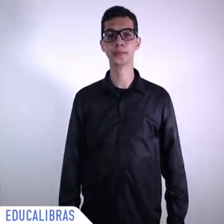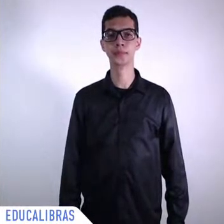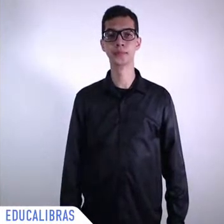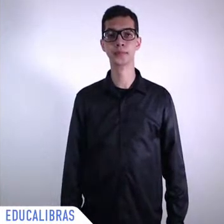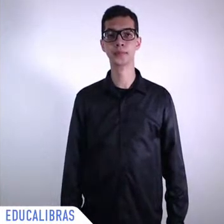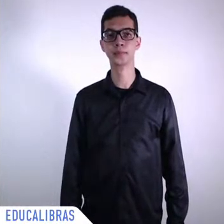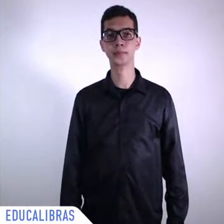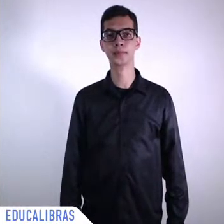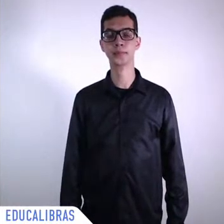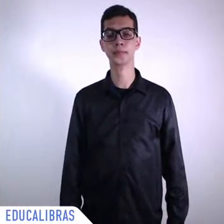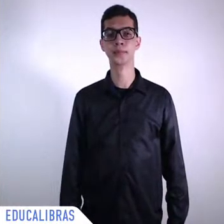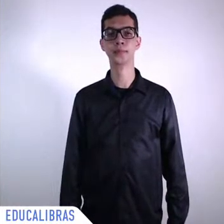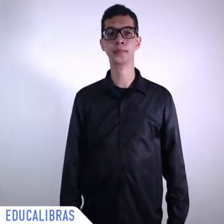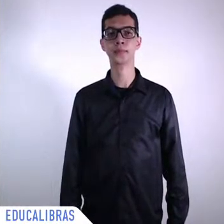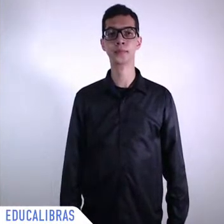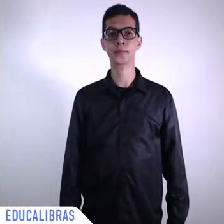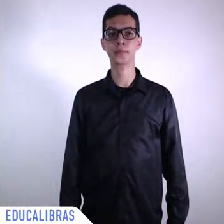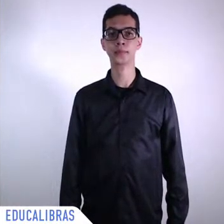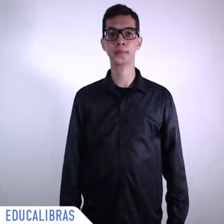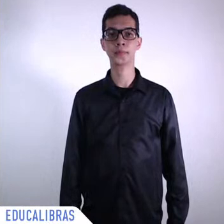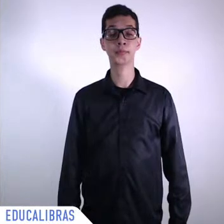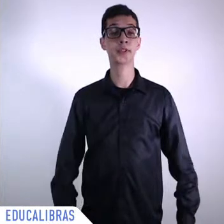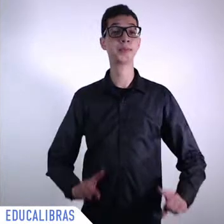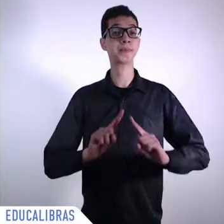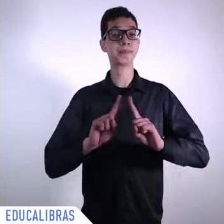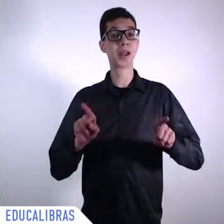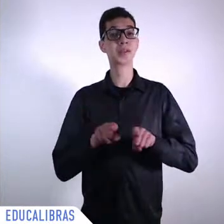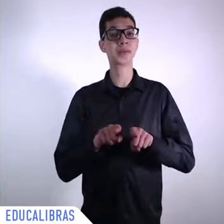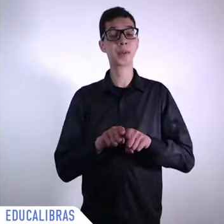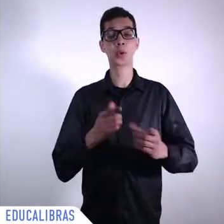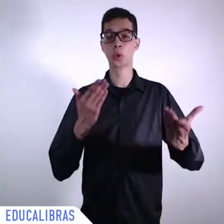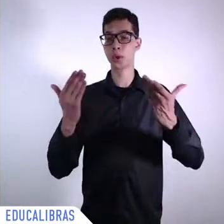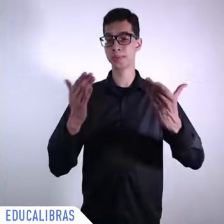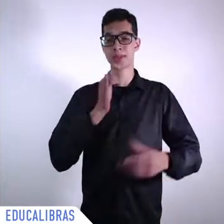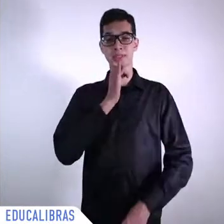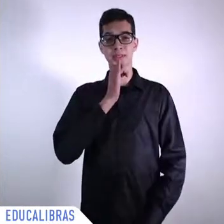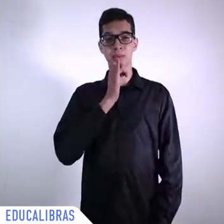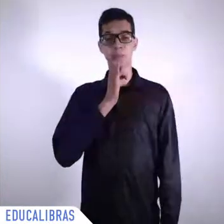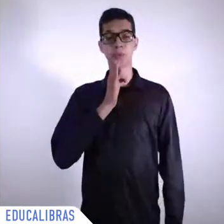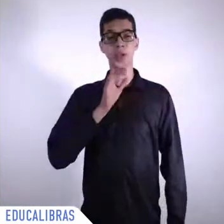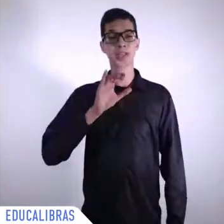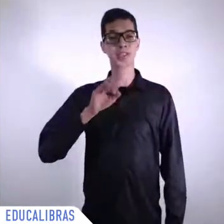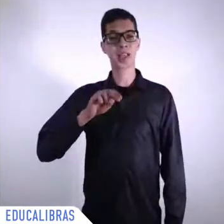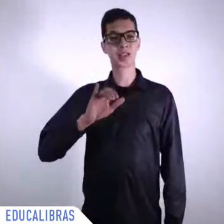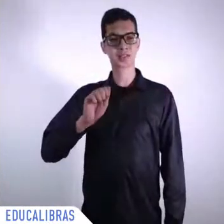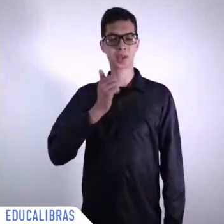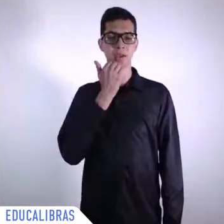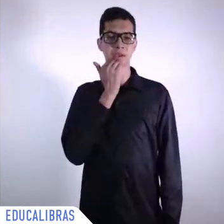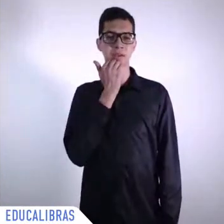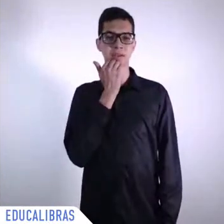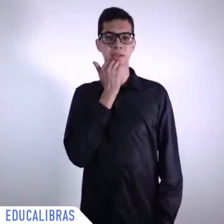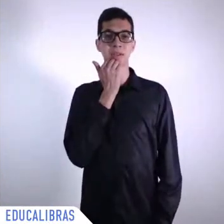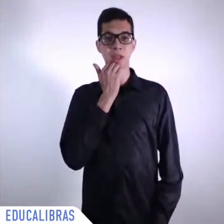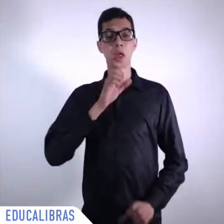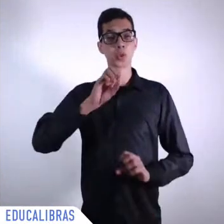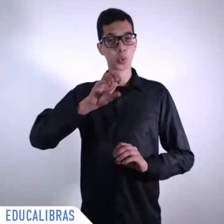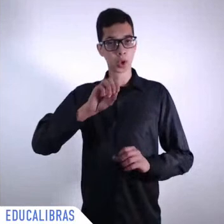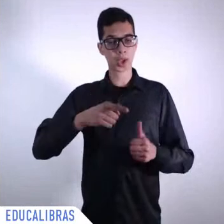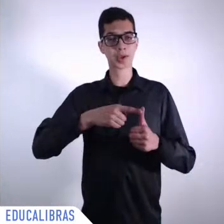there are two aspects here it's science and education in education systems you have to create the right